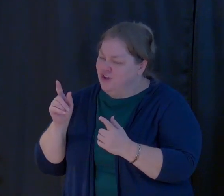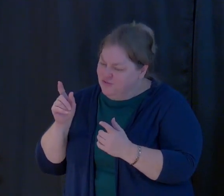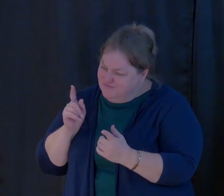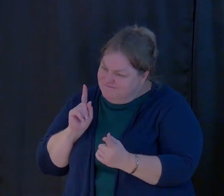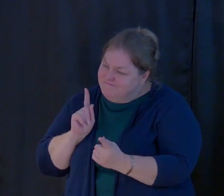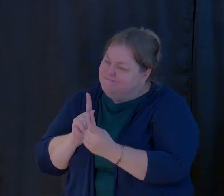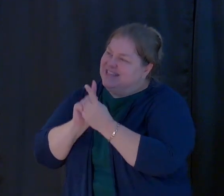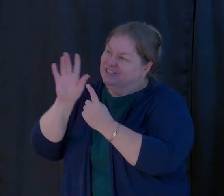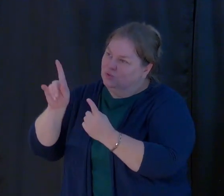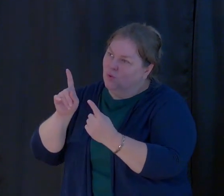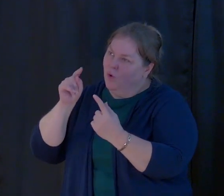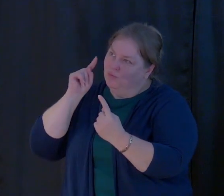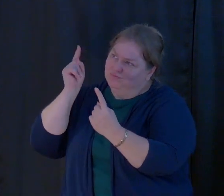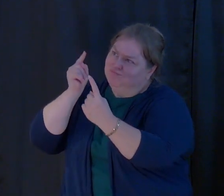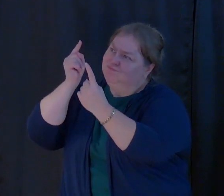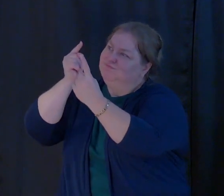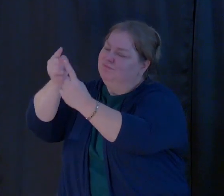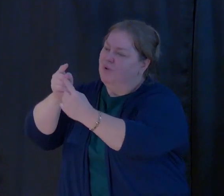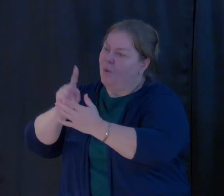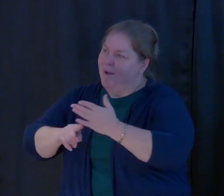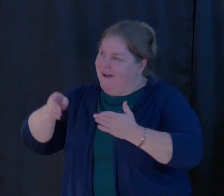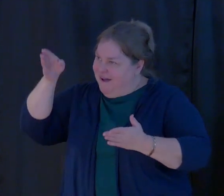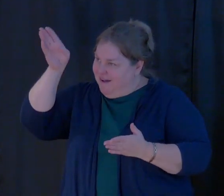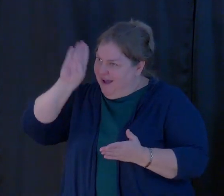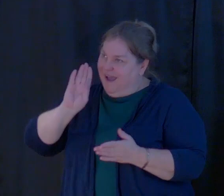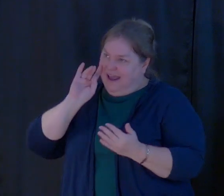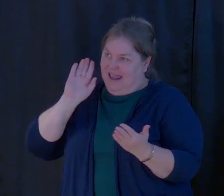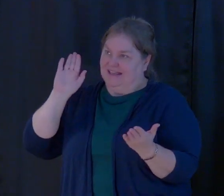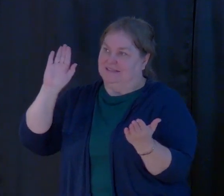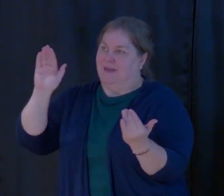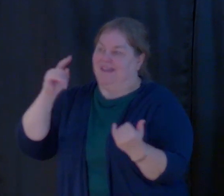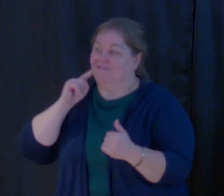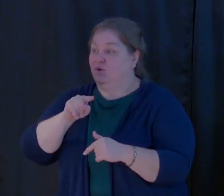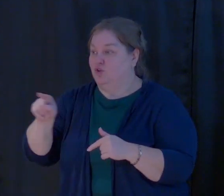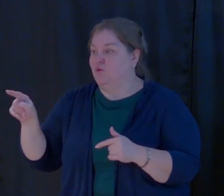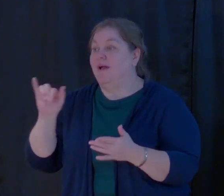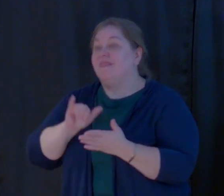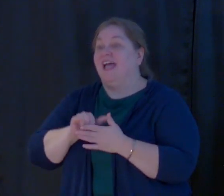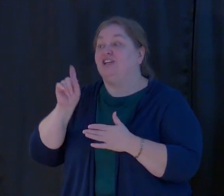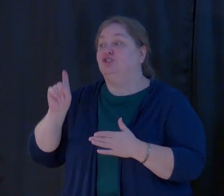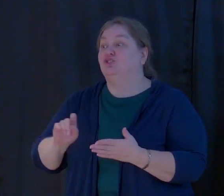that Jesus has for us should be our goal.